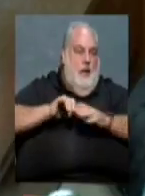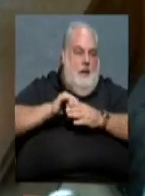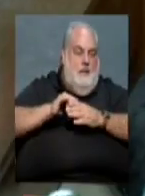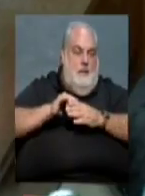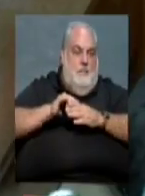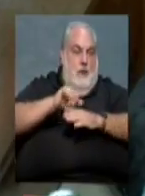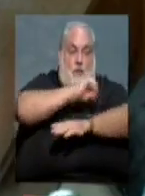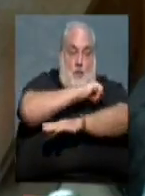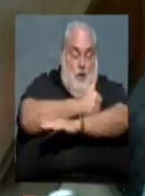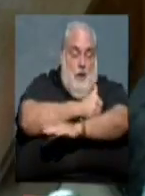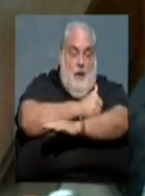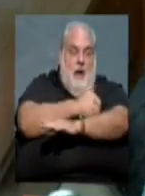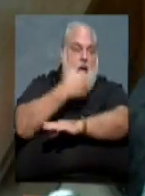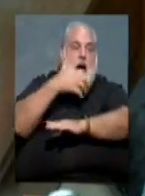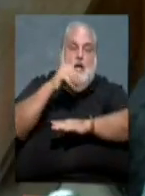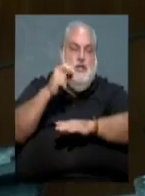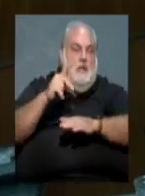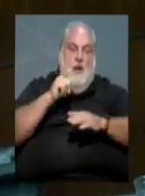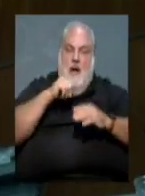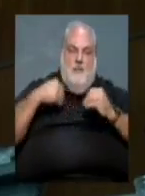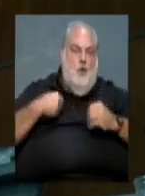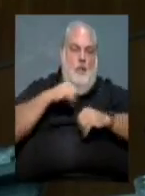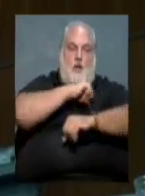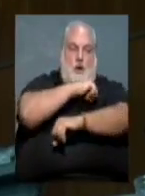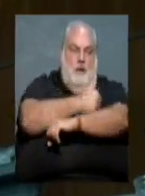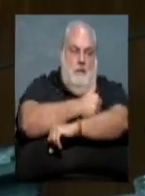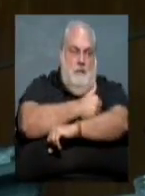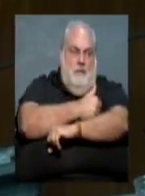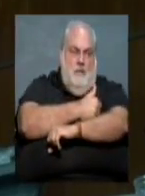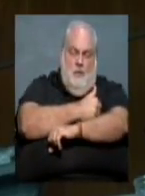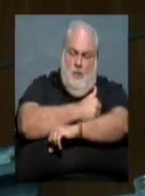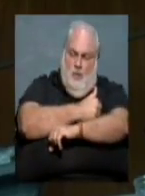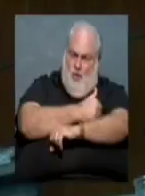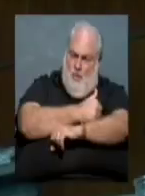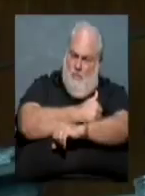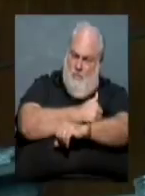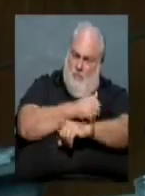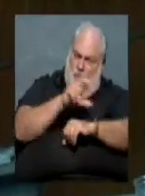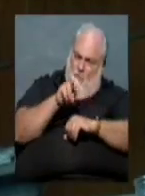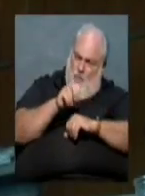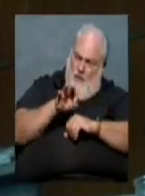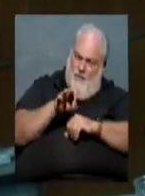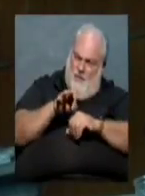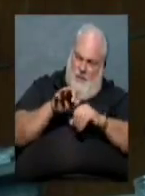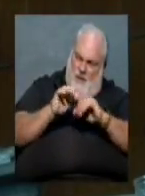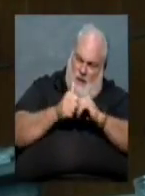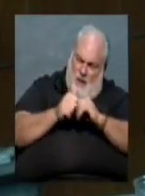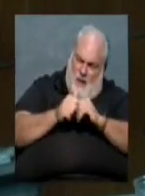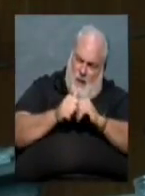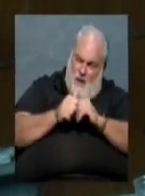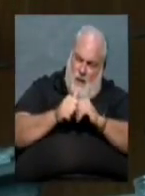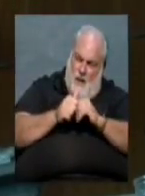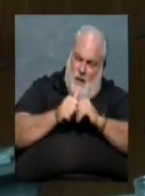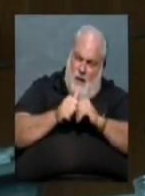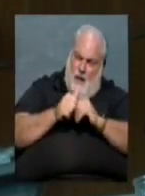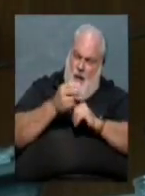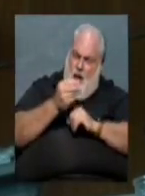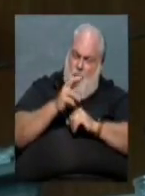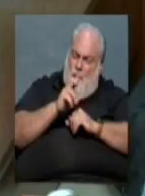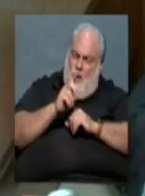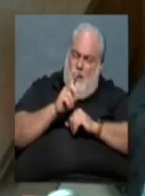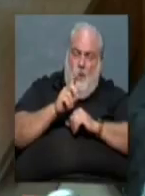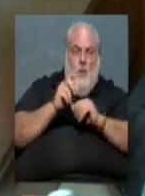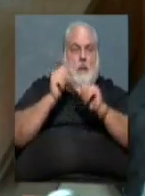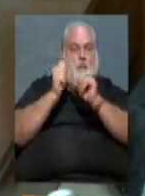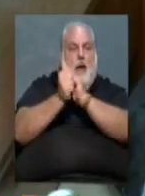authority to prosecute hot checks. So, you made reference to Harold Boat. Then explain to that how we went into that with Harold Boat here. We